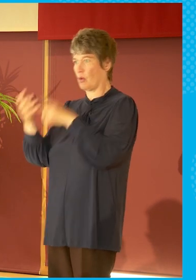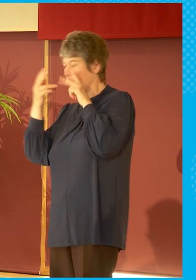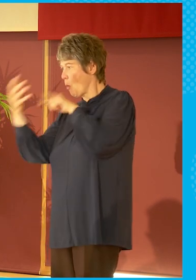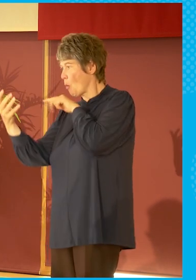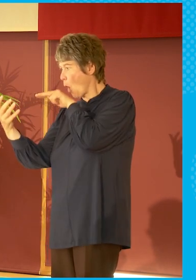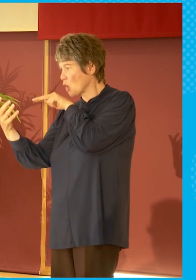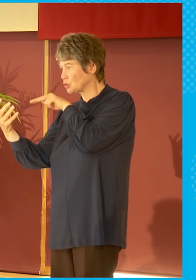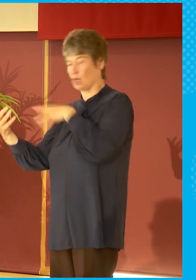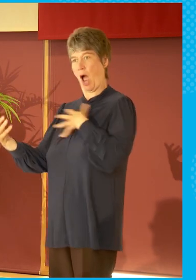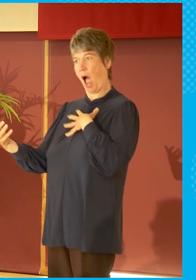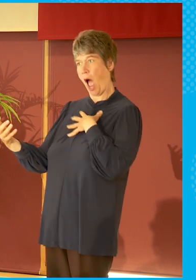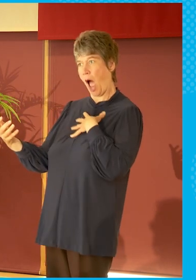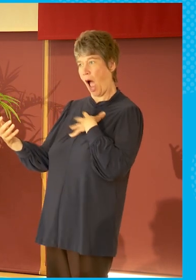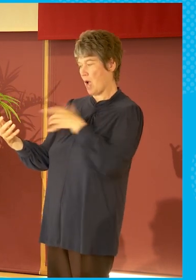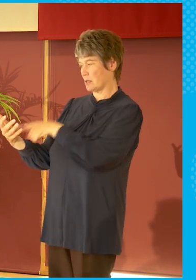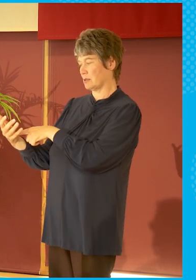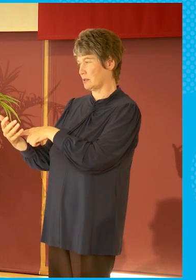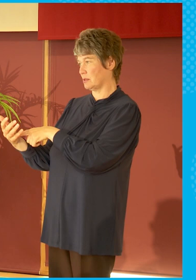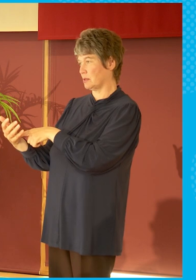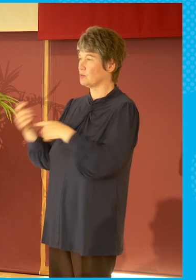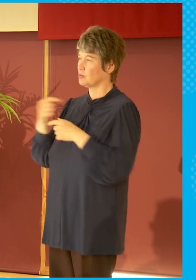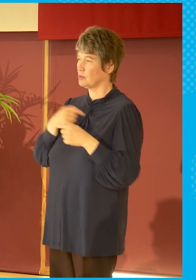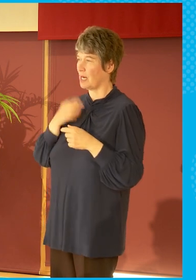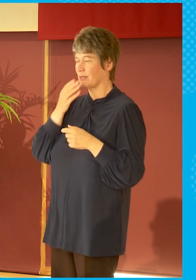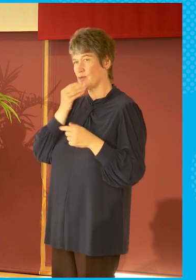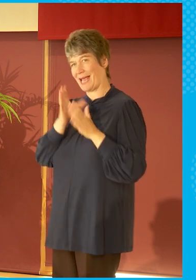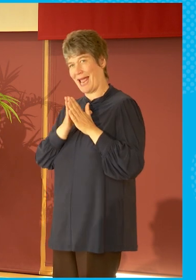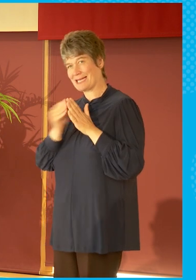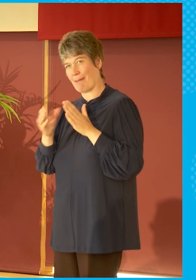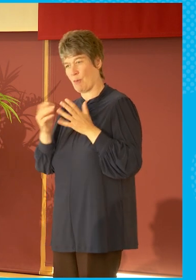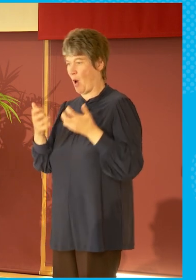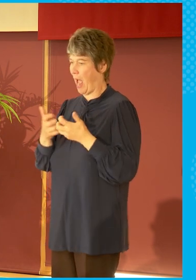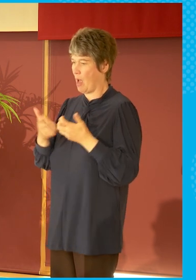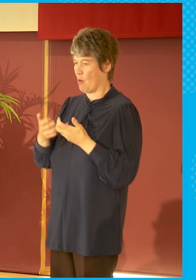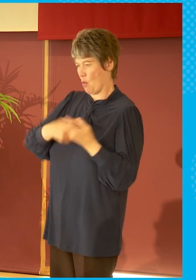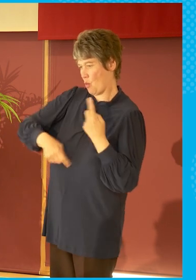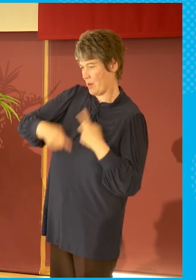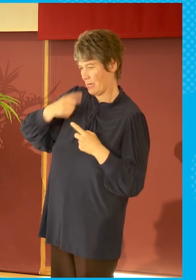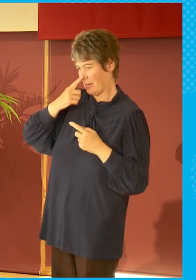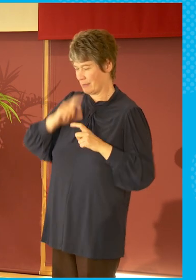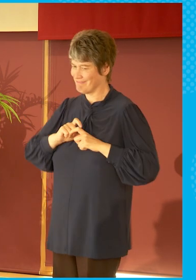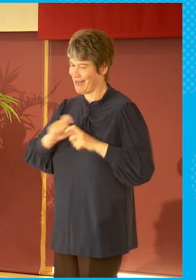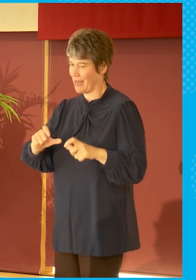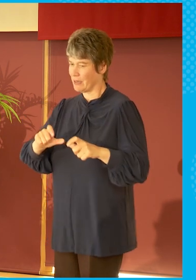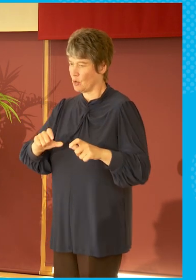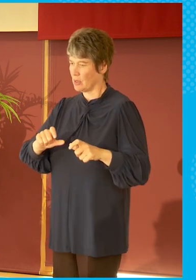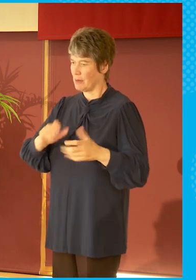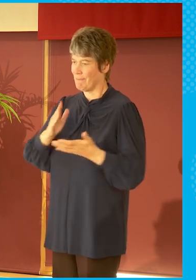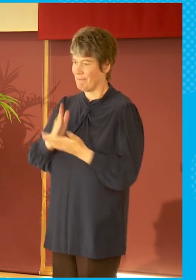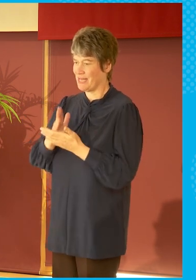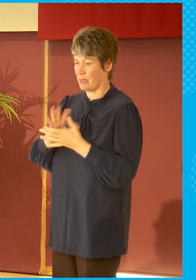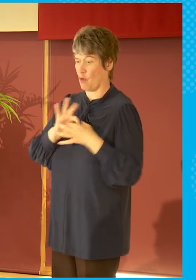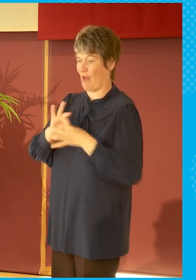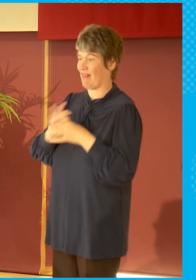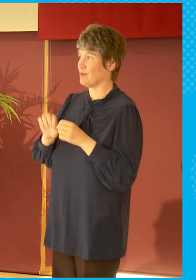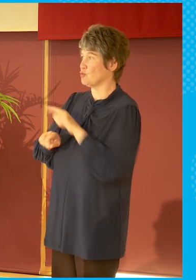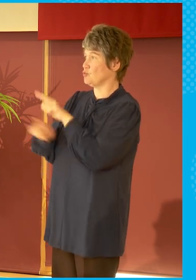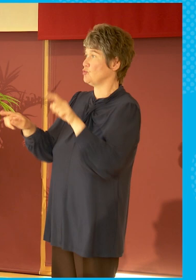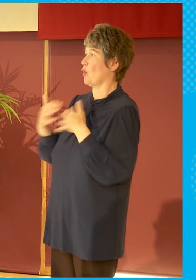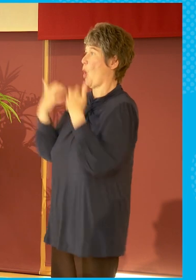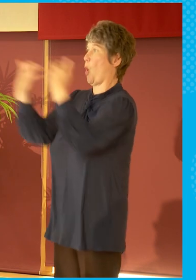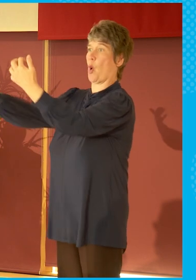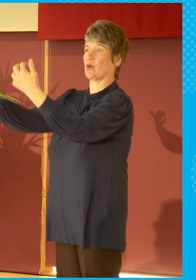examples of what we are doing to stay relevant and staying relevant is hugely important. It can't be a one way